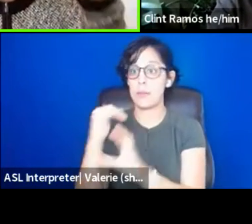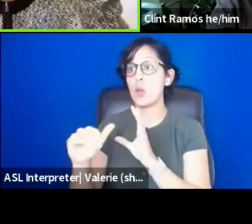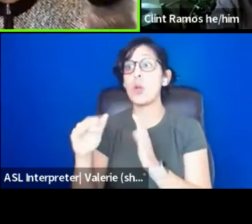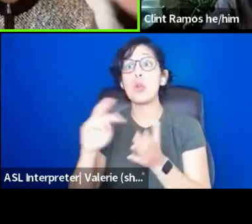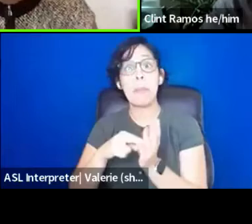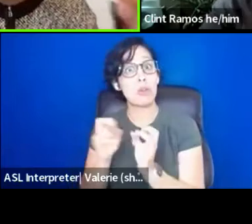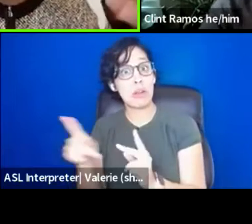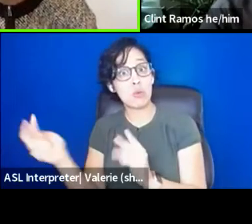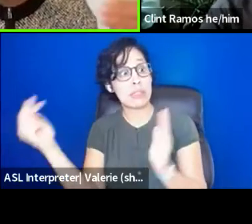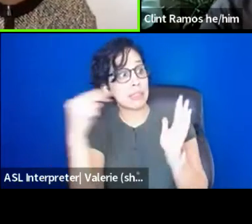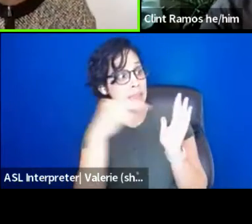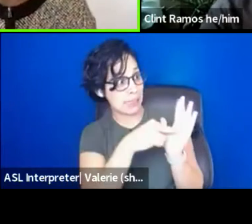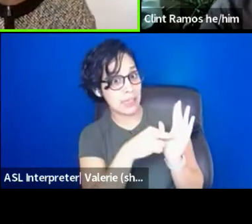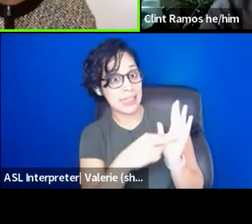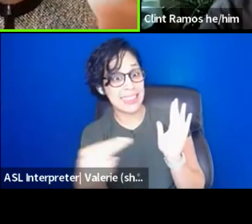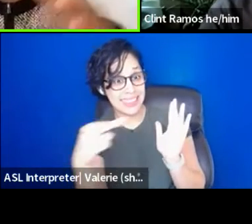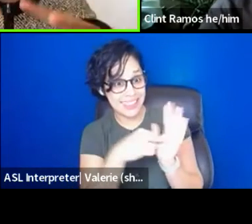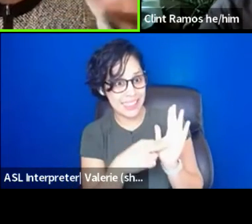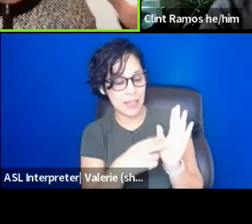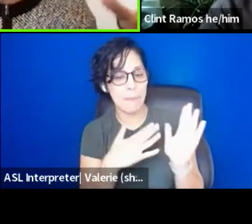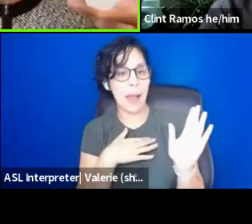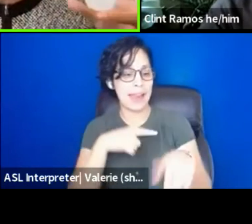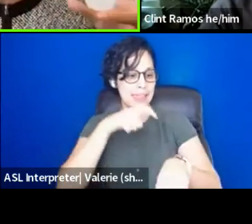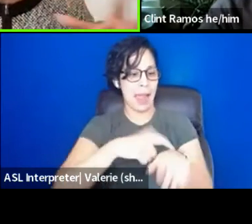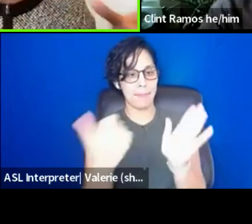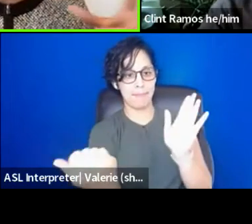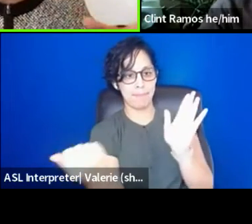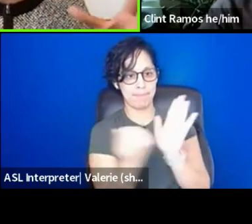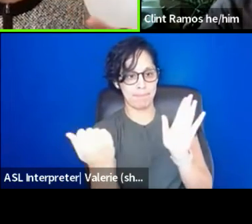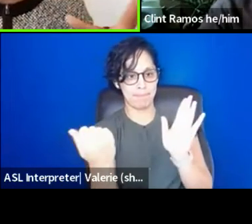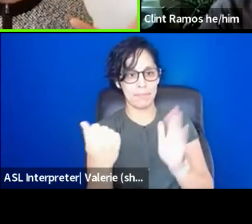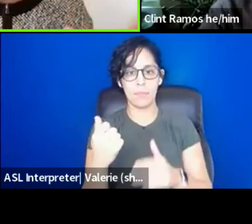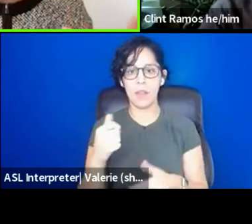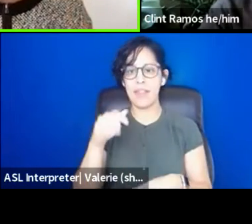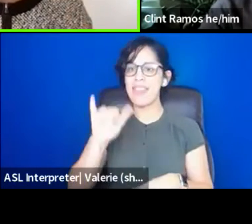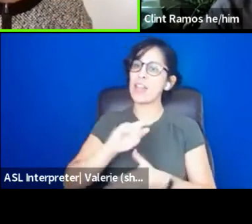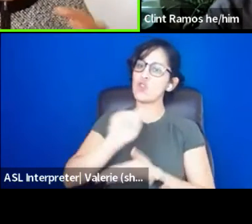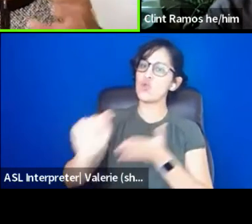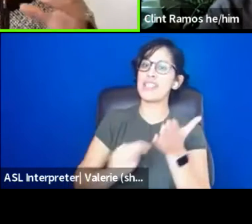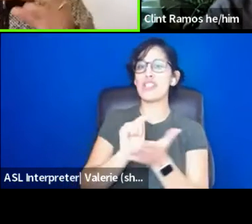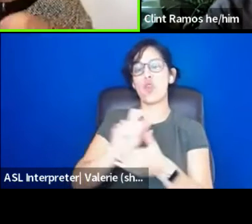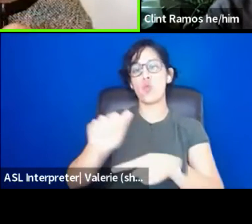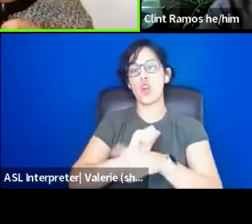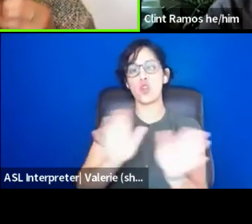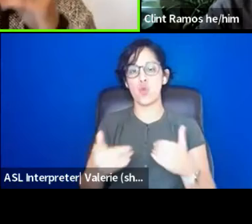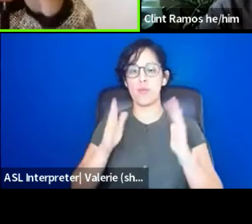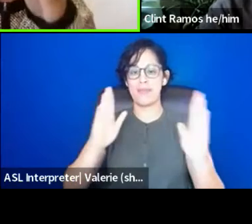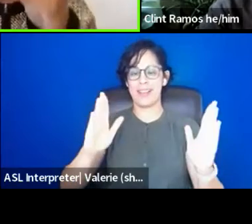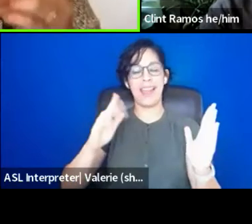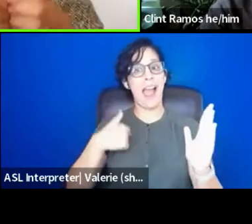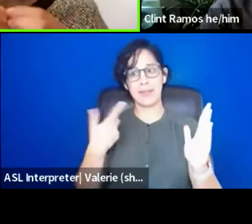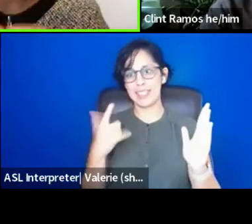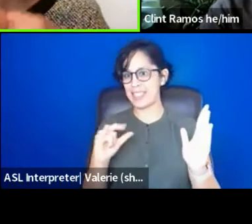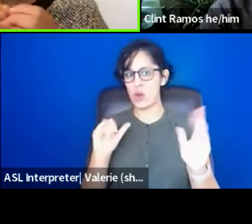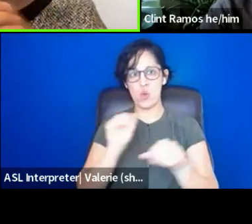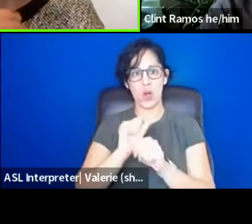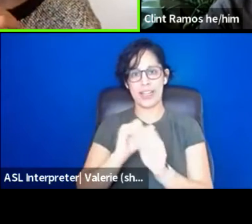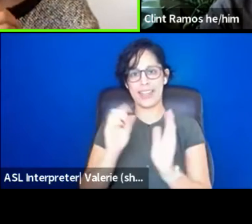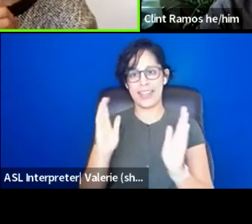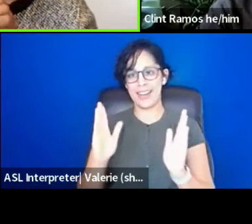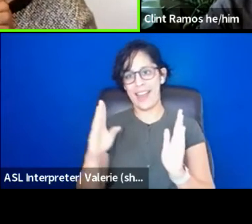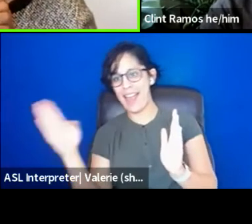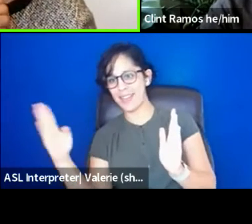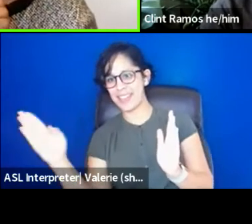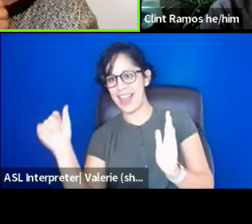you're actually seeing my labor, my outside of the traditional rehearsal room labor. So I think ways in which we acknowledge